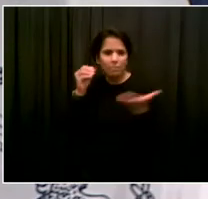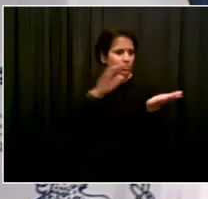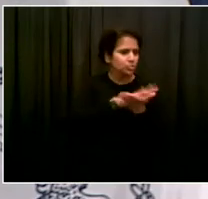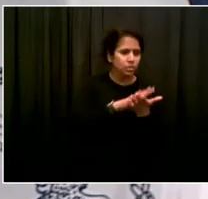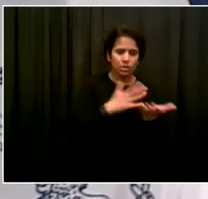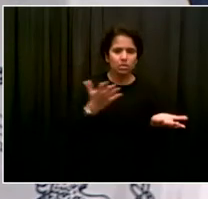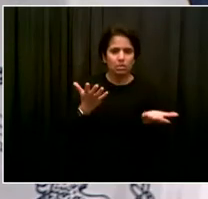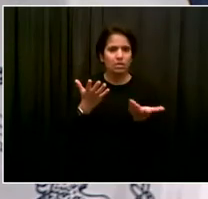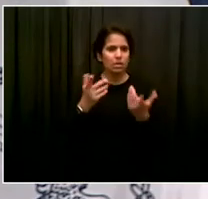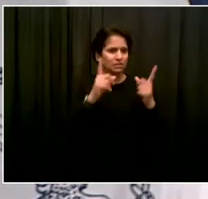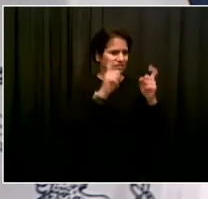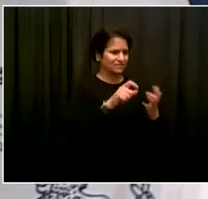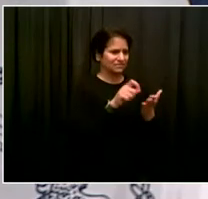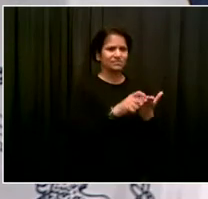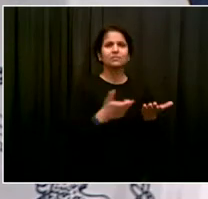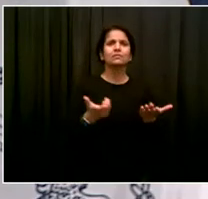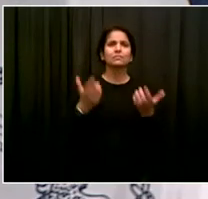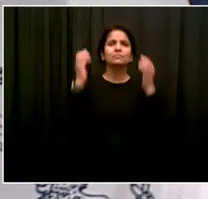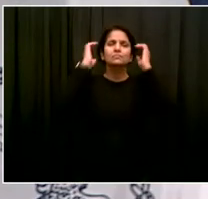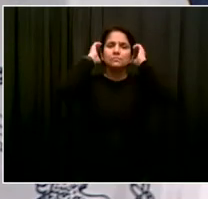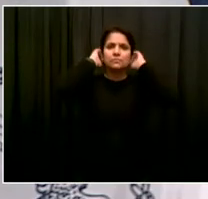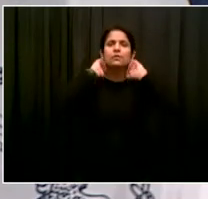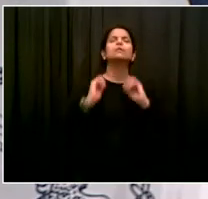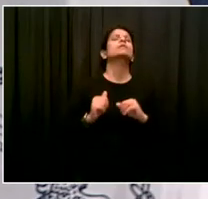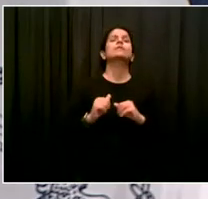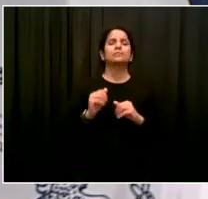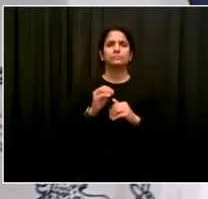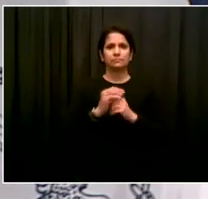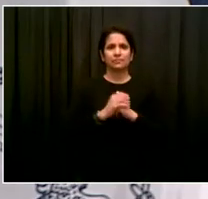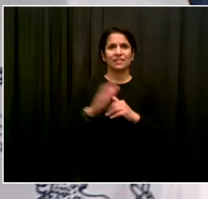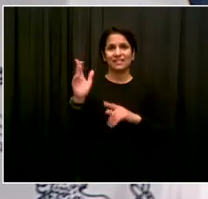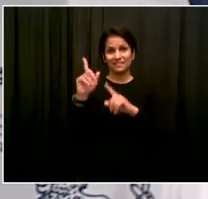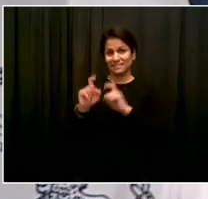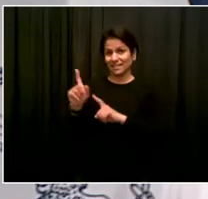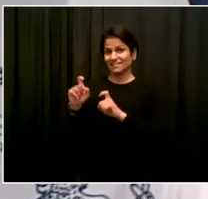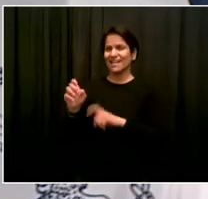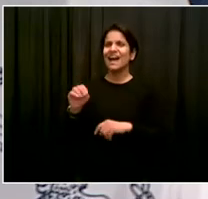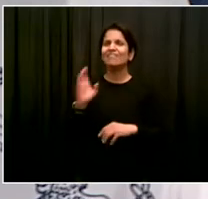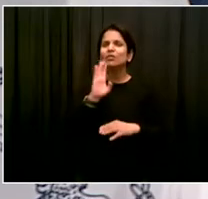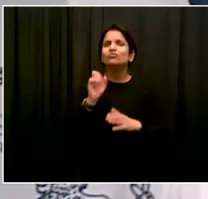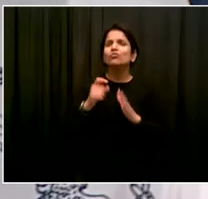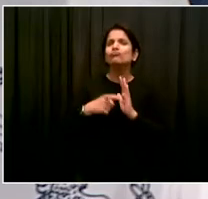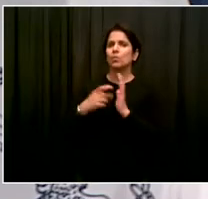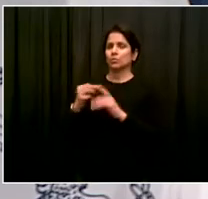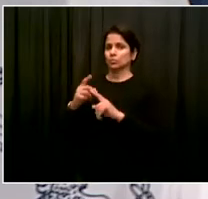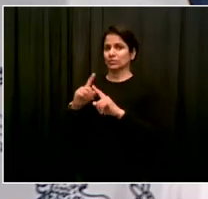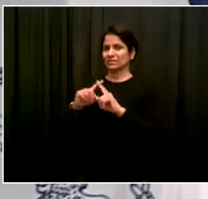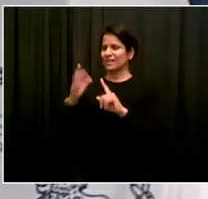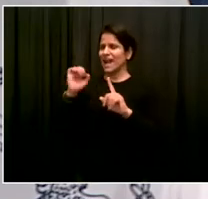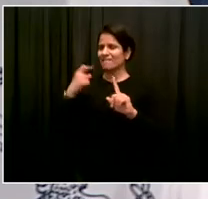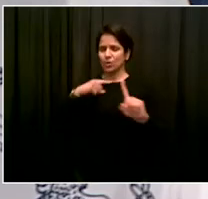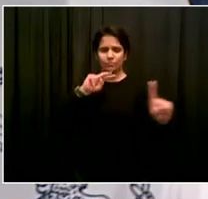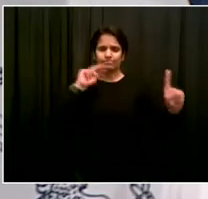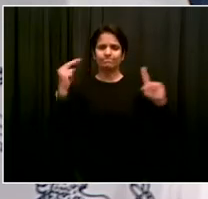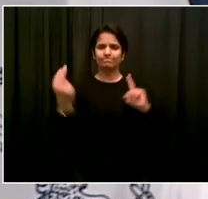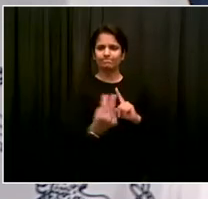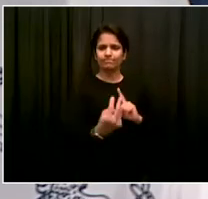see it as different than anything we've dealt with before and make judgments accordingly. Go ahead, chancellor.